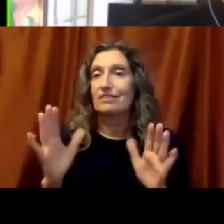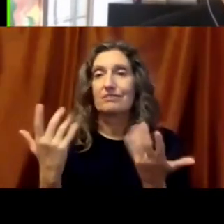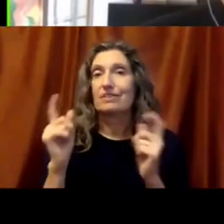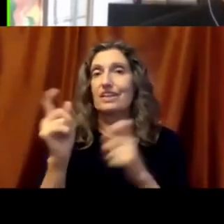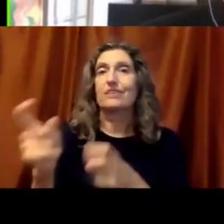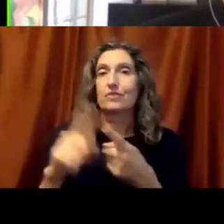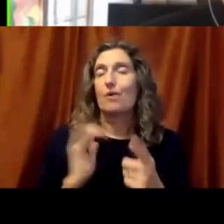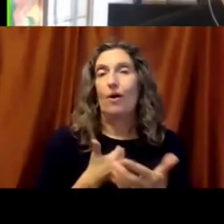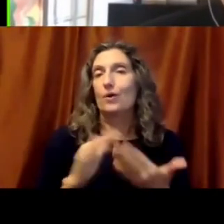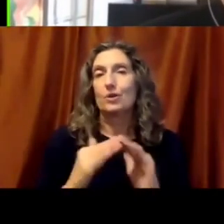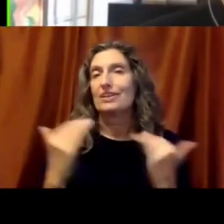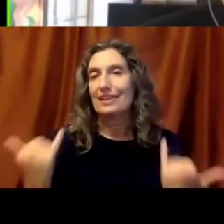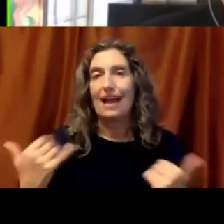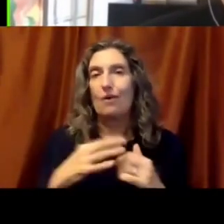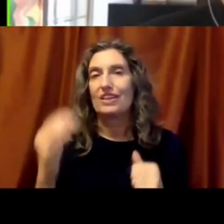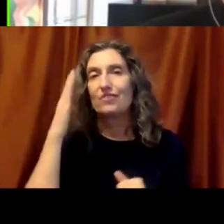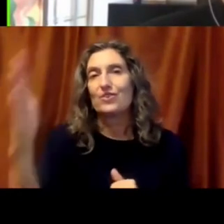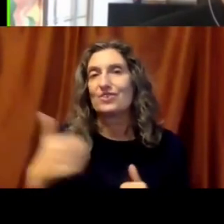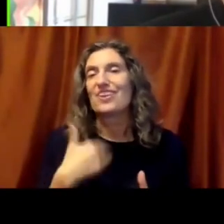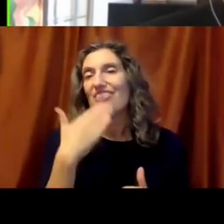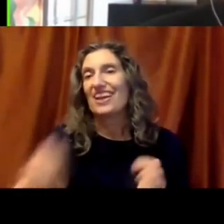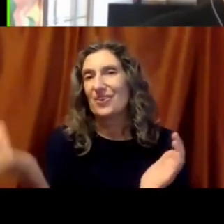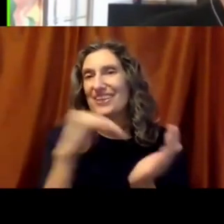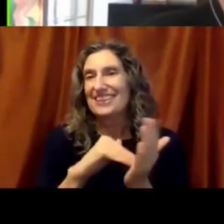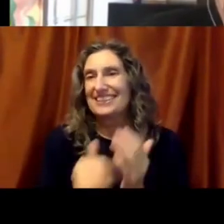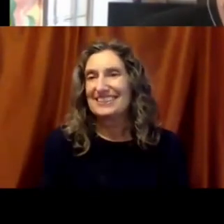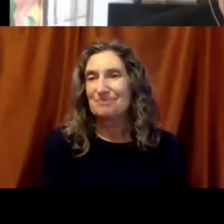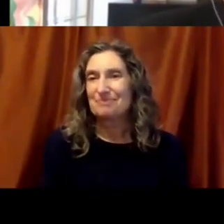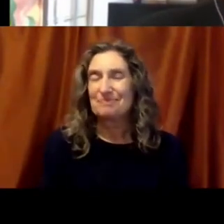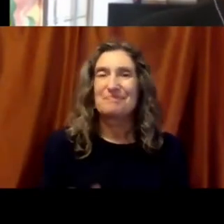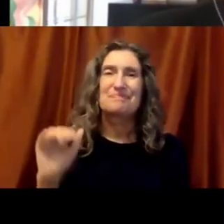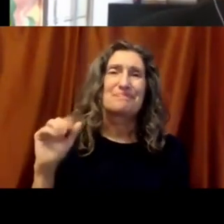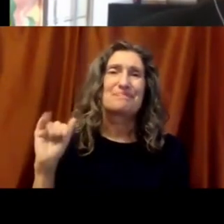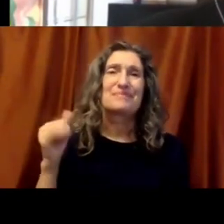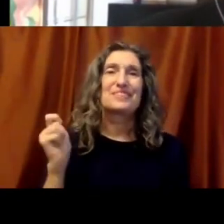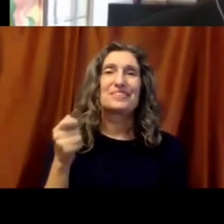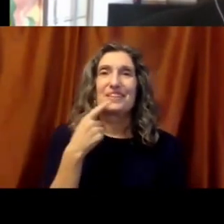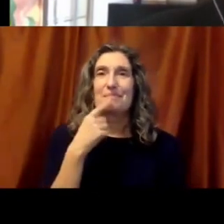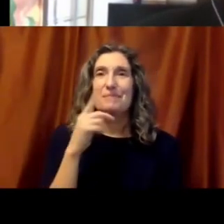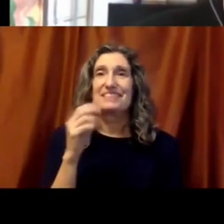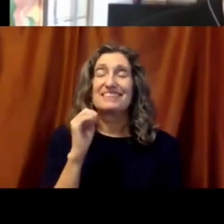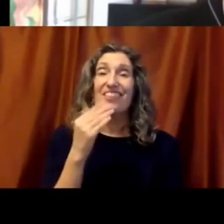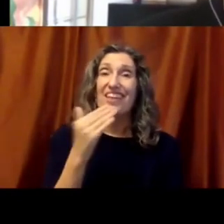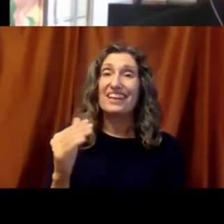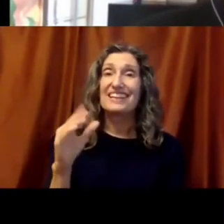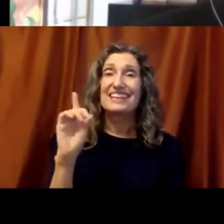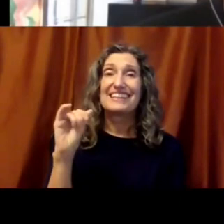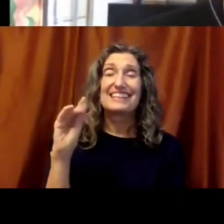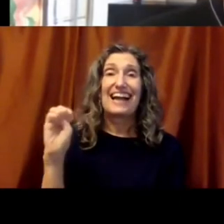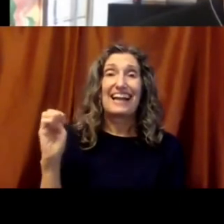community now and in the future. Thank you again. Well, thank you, Diane.